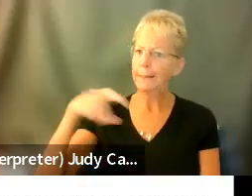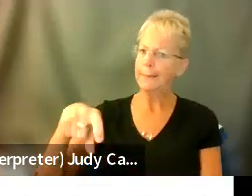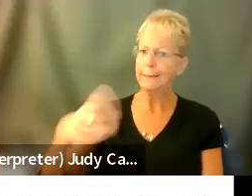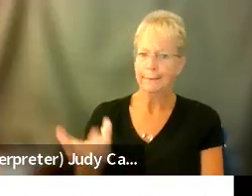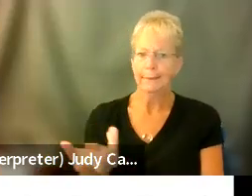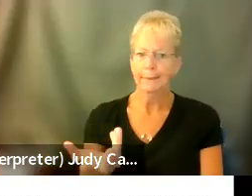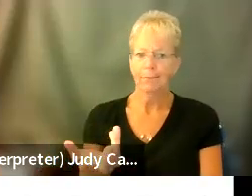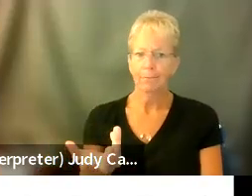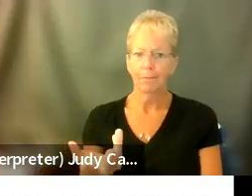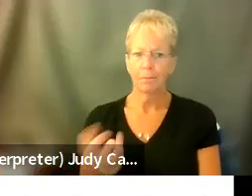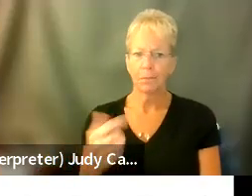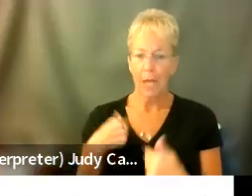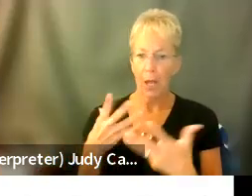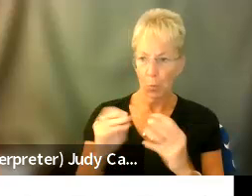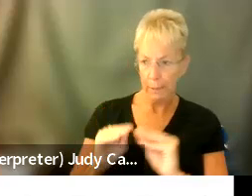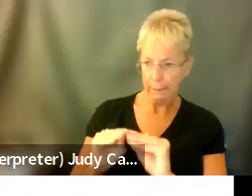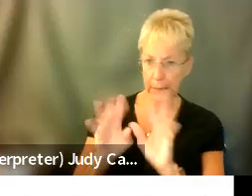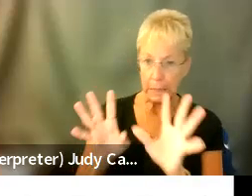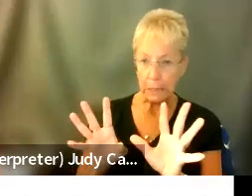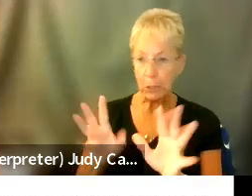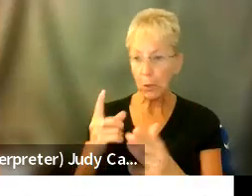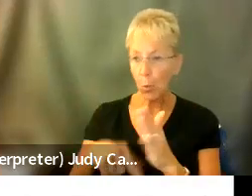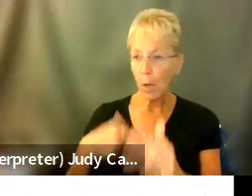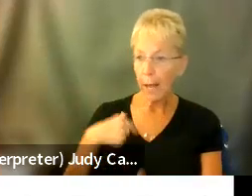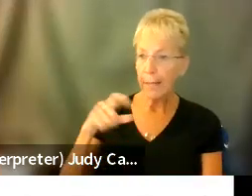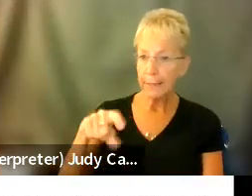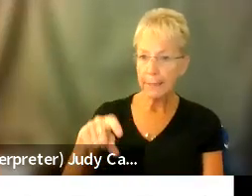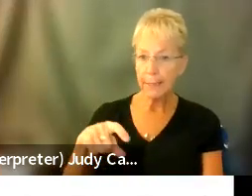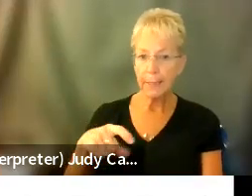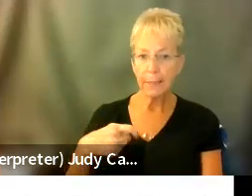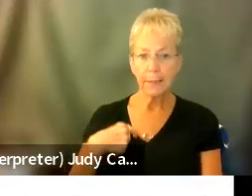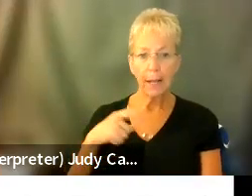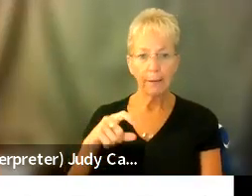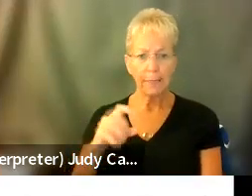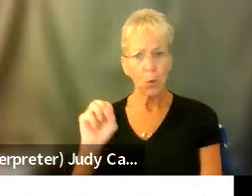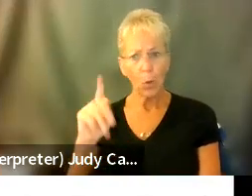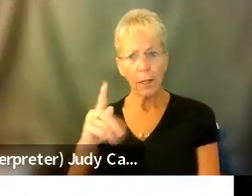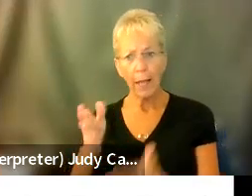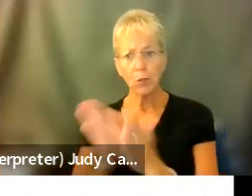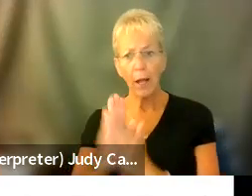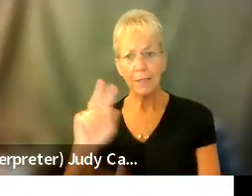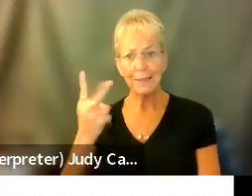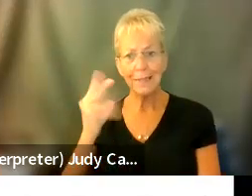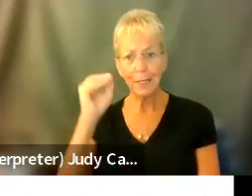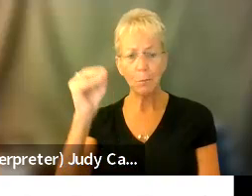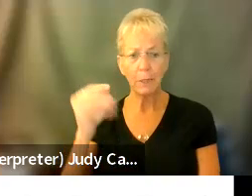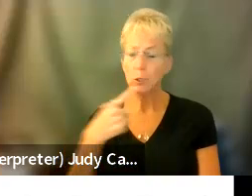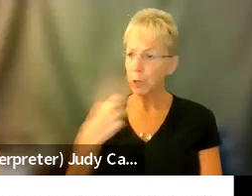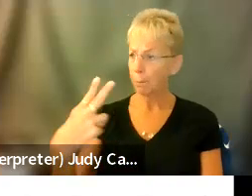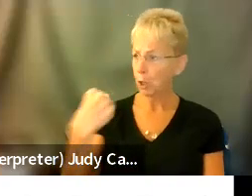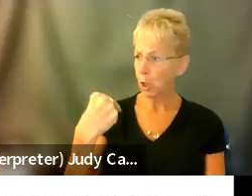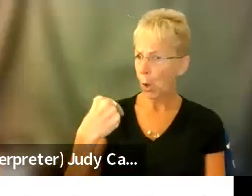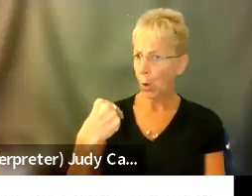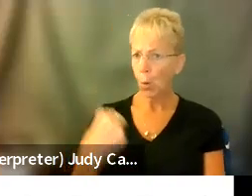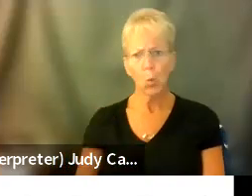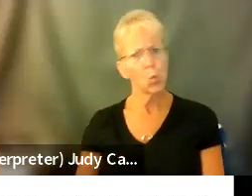just making clear. It's not unreasonable to ask for a second opinion and to deny you that I think is actually